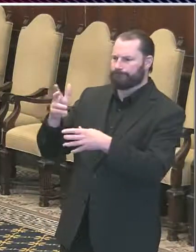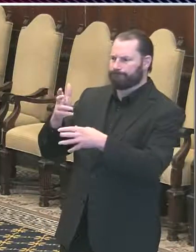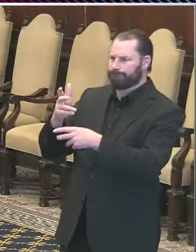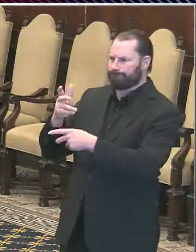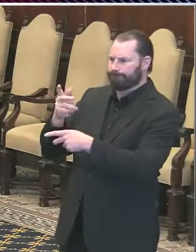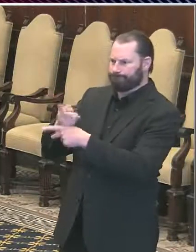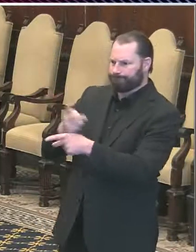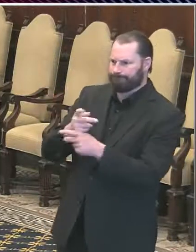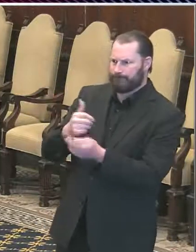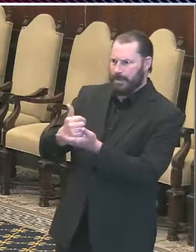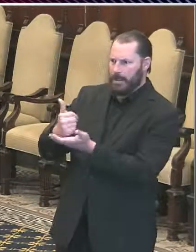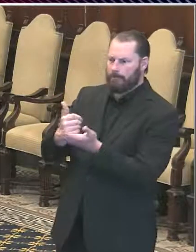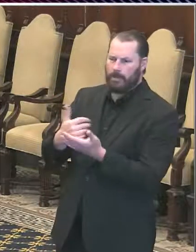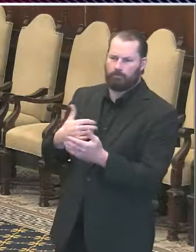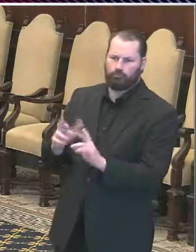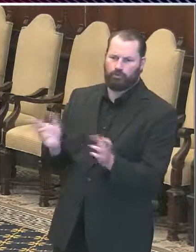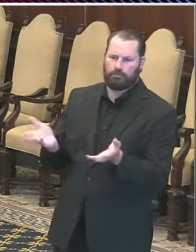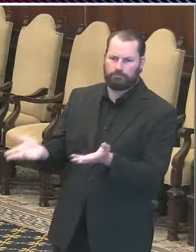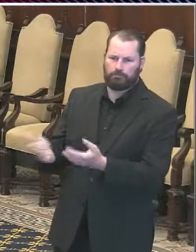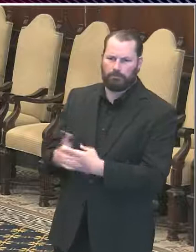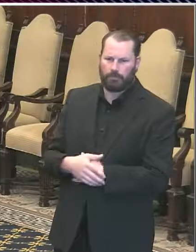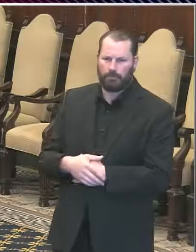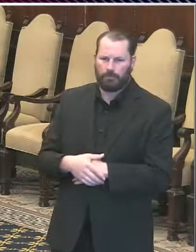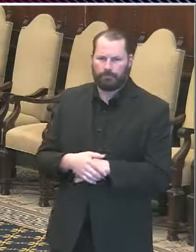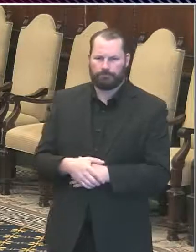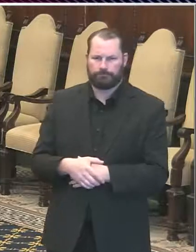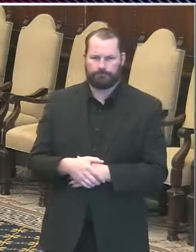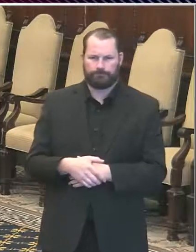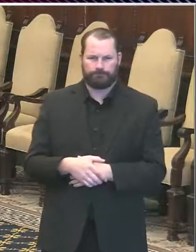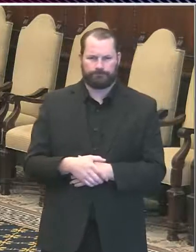certainly the majority of the action will happen on Friday.